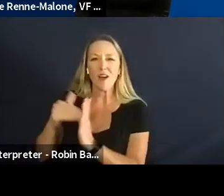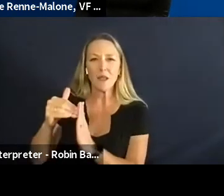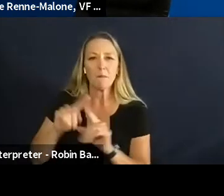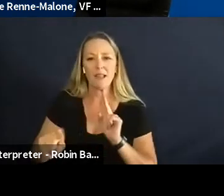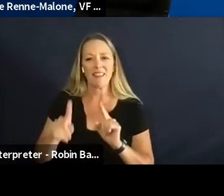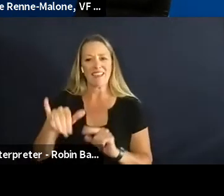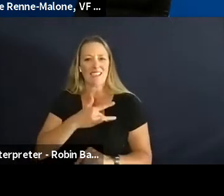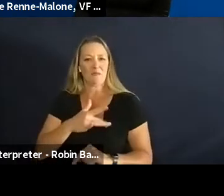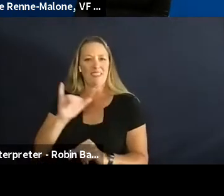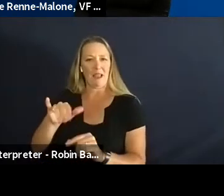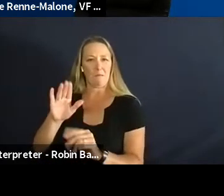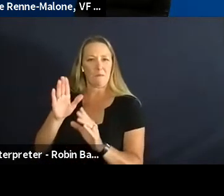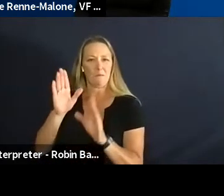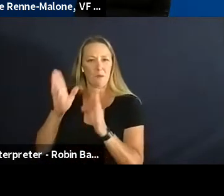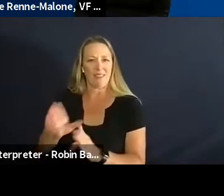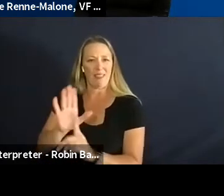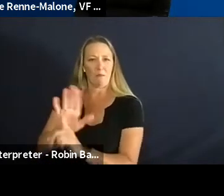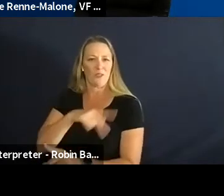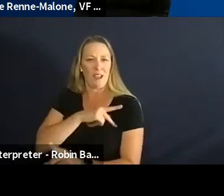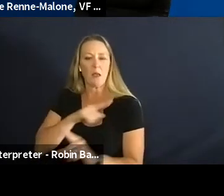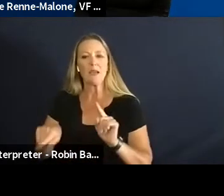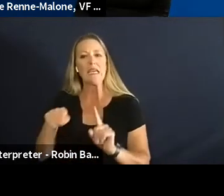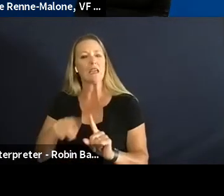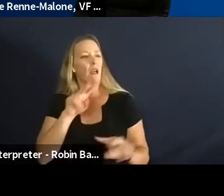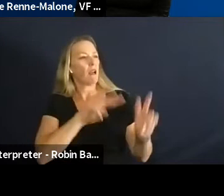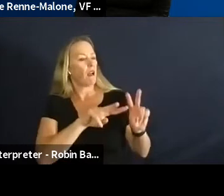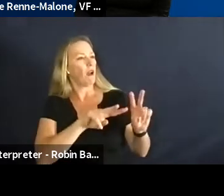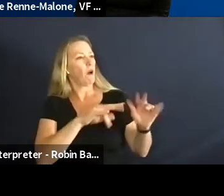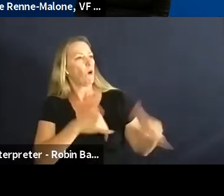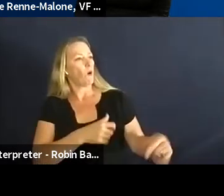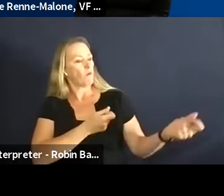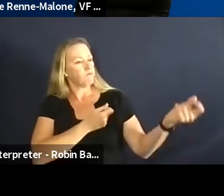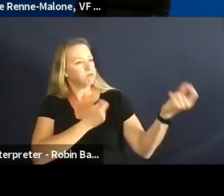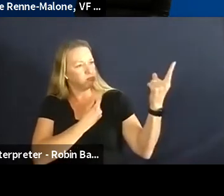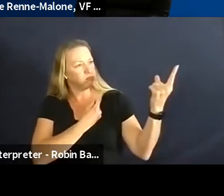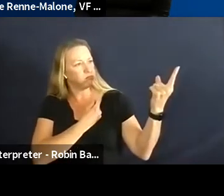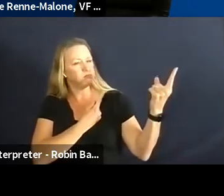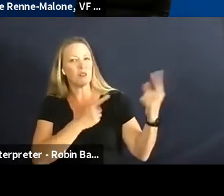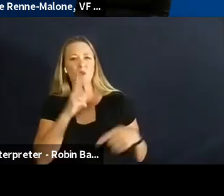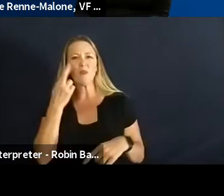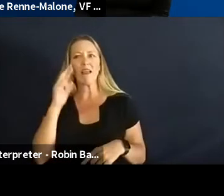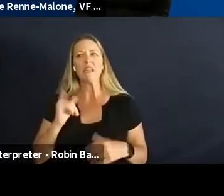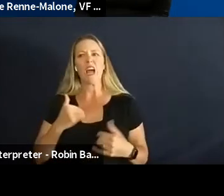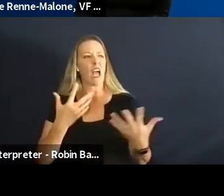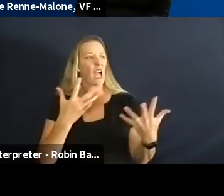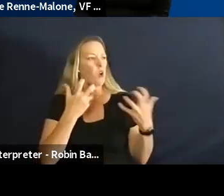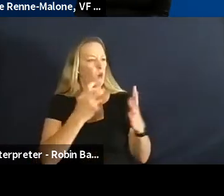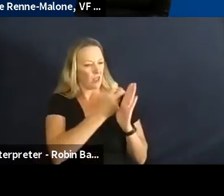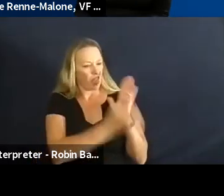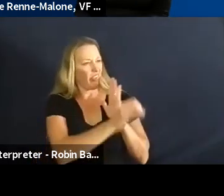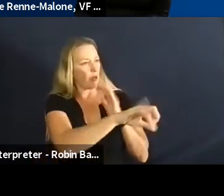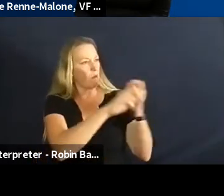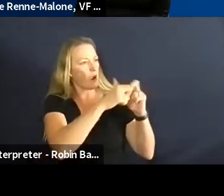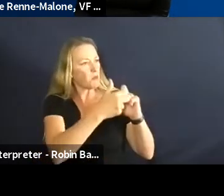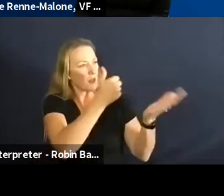um and he decided that he really wanted to dive into these social um economic inequities in his country and he founded